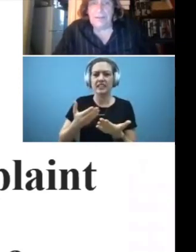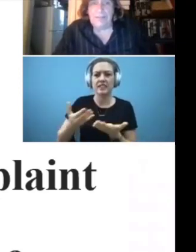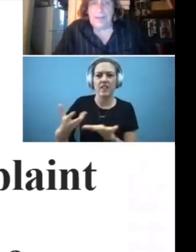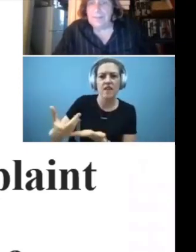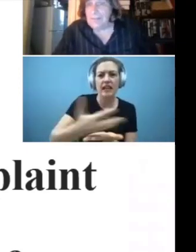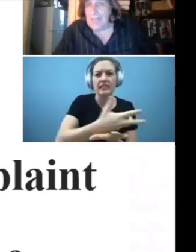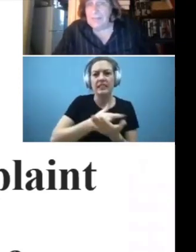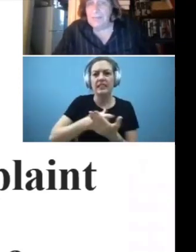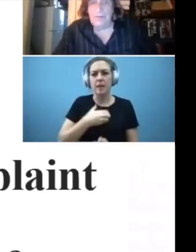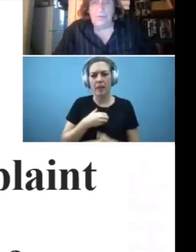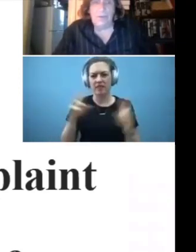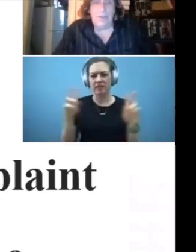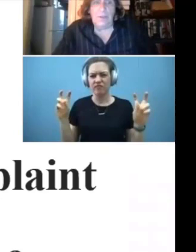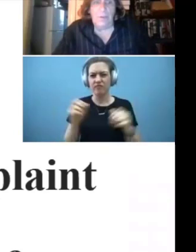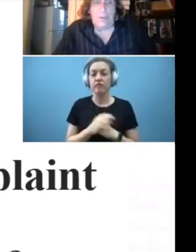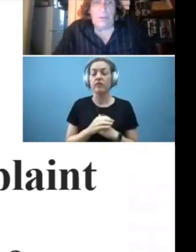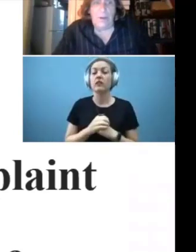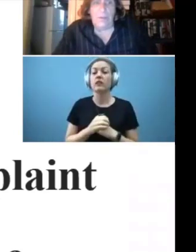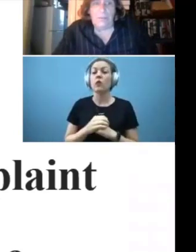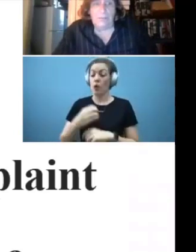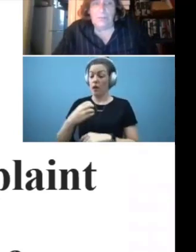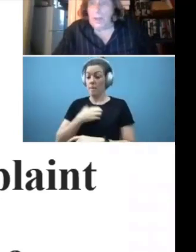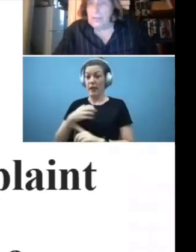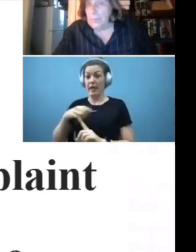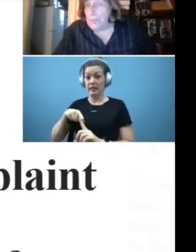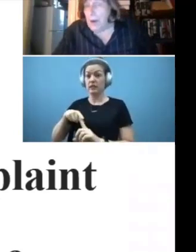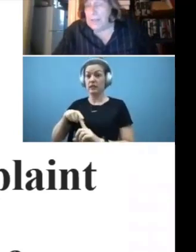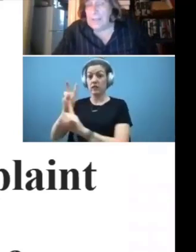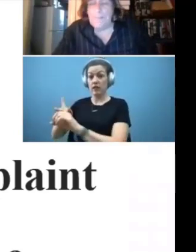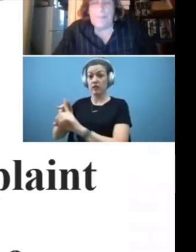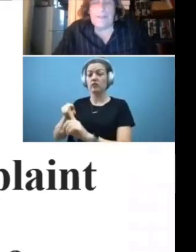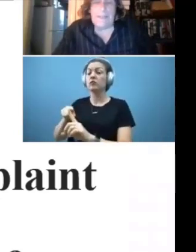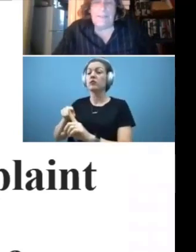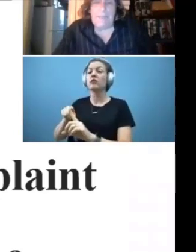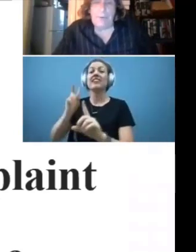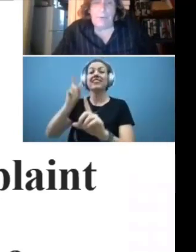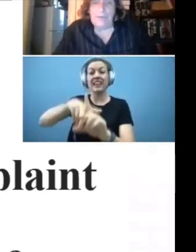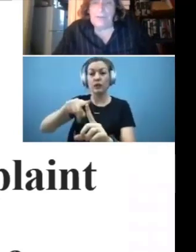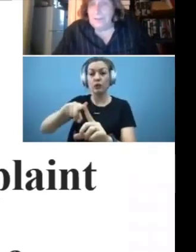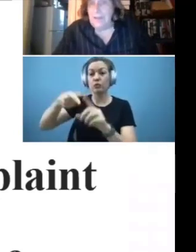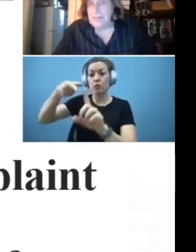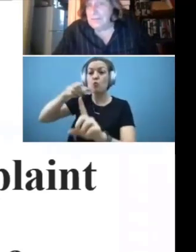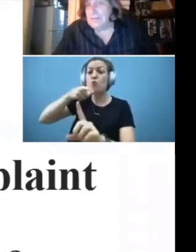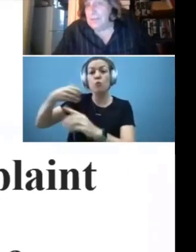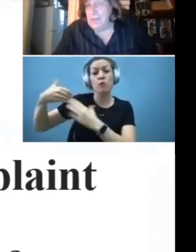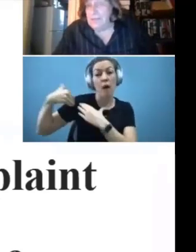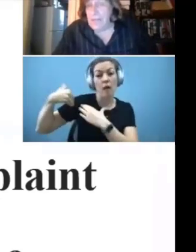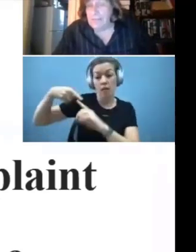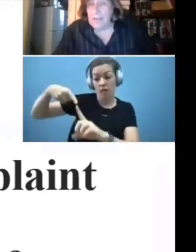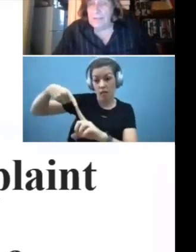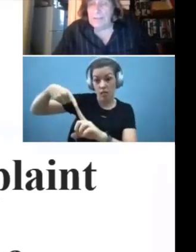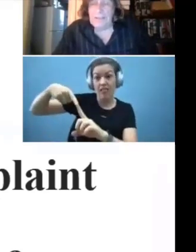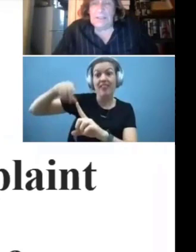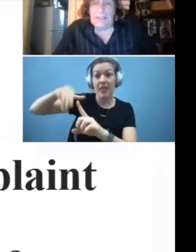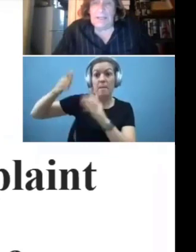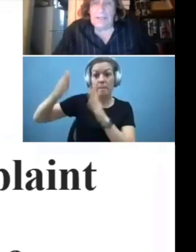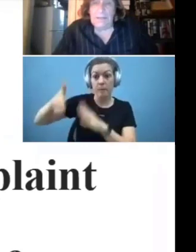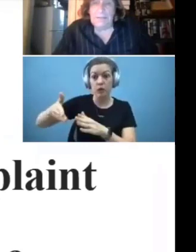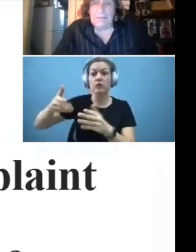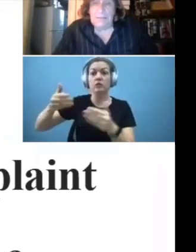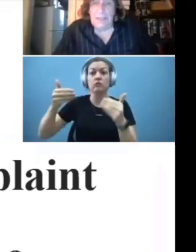complaint is then assigned to what we call the responsible party and that person conducts a 10-day fact-finding